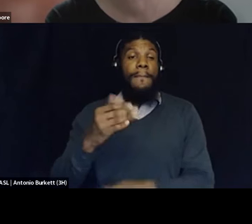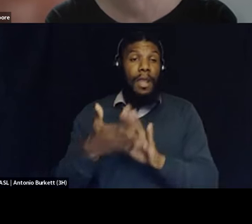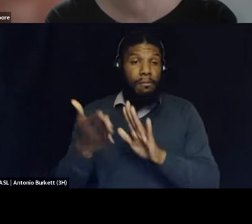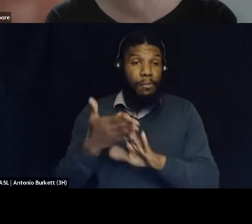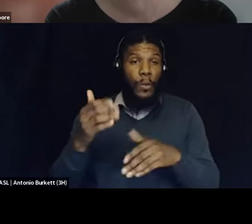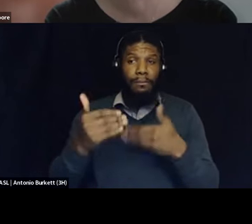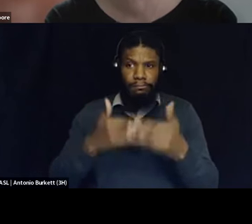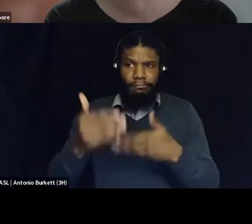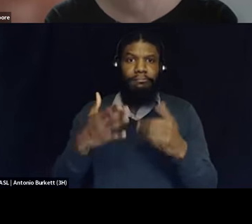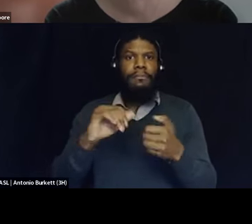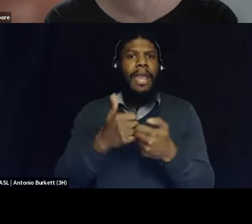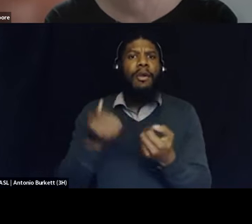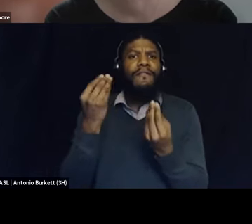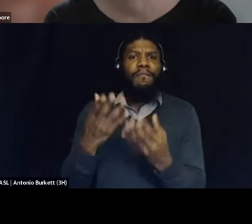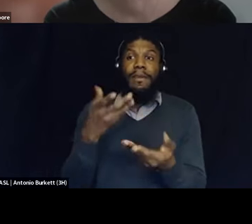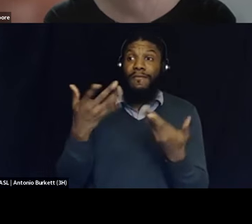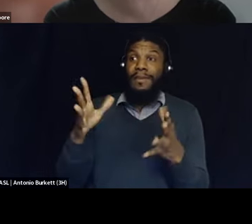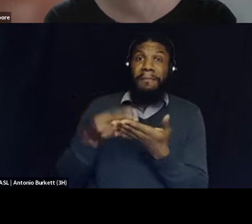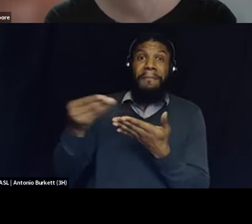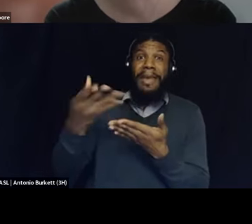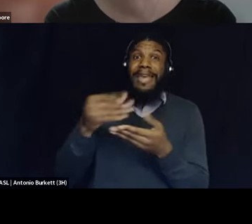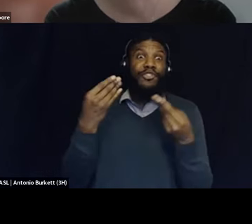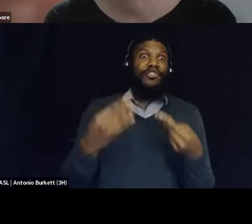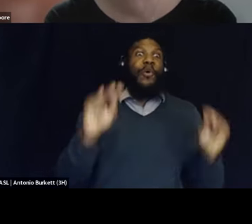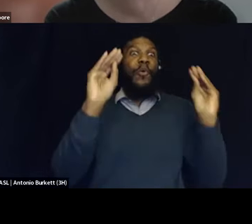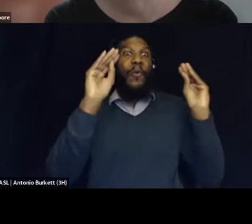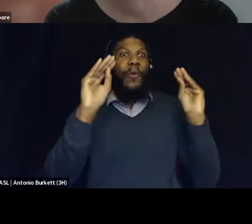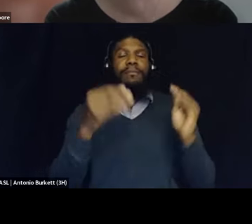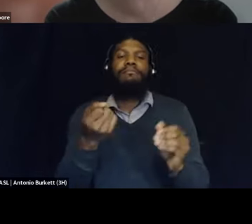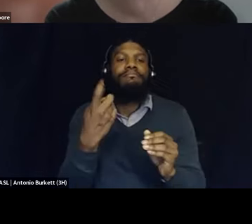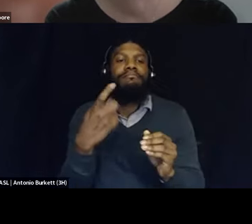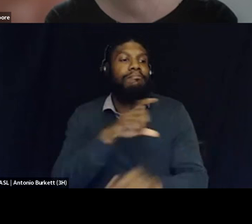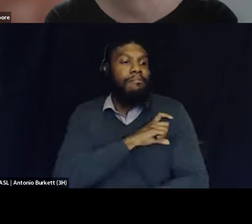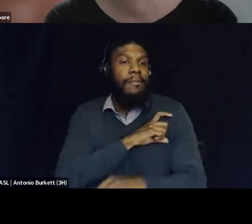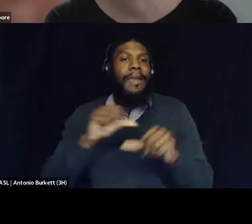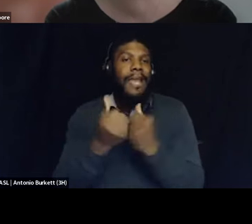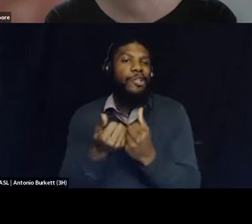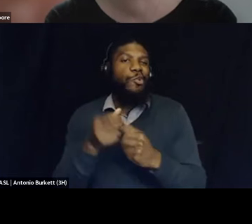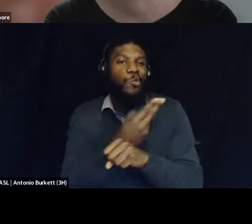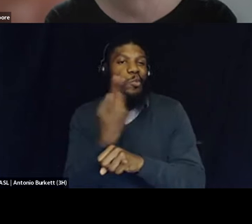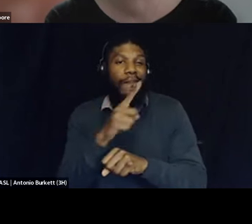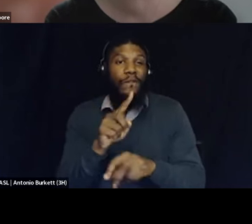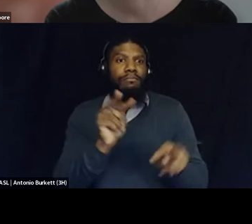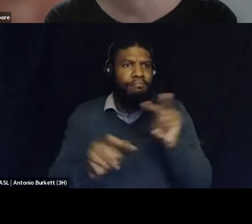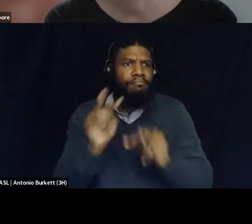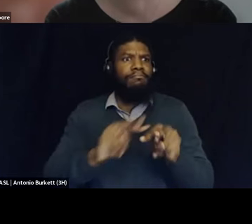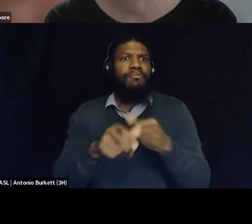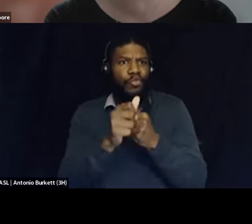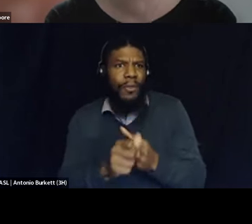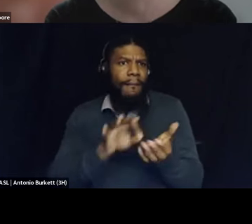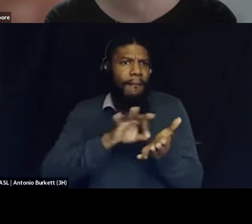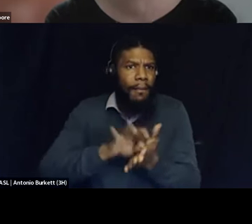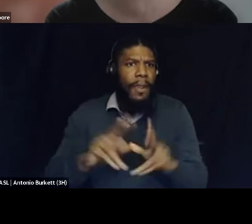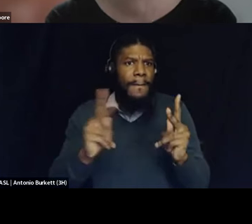bought and sold because again like policing agencies are using it as a one more way of being able to track people and that